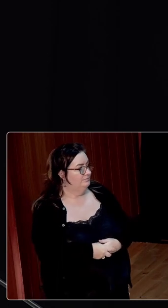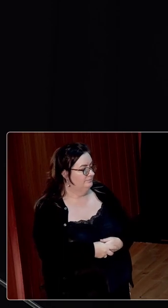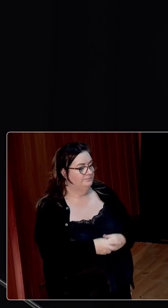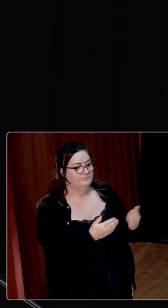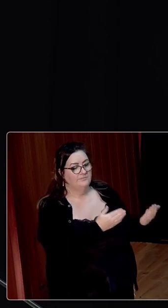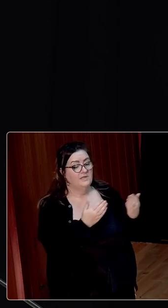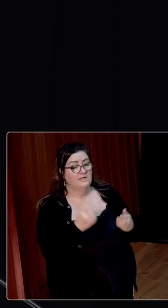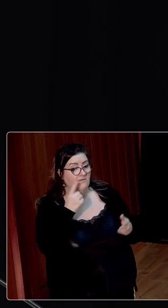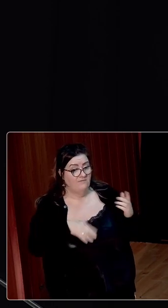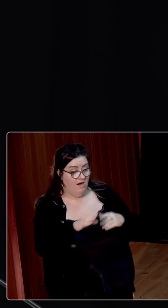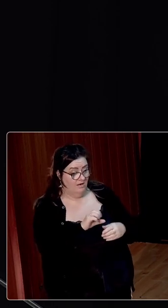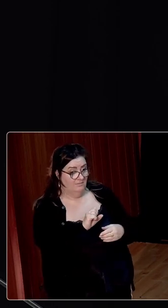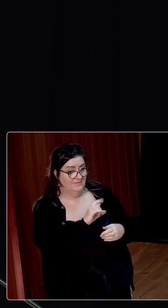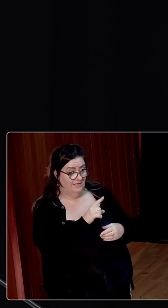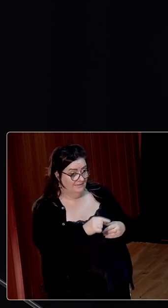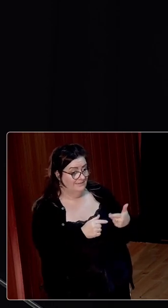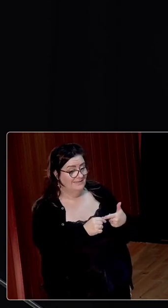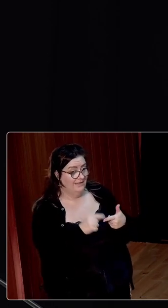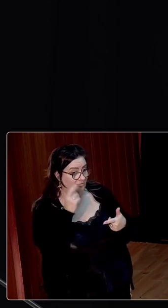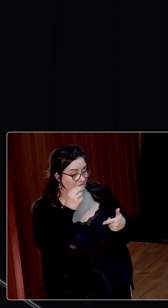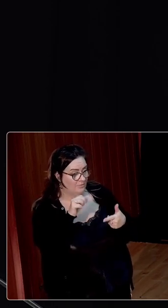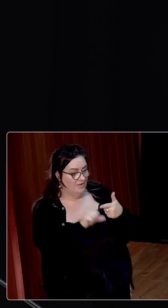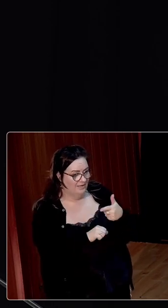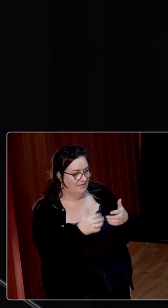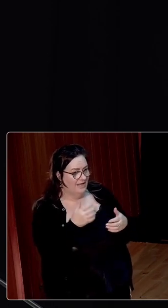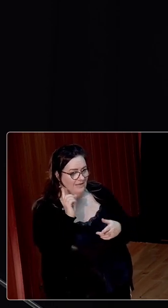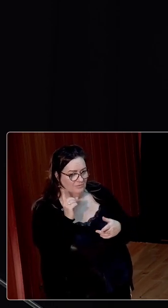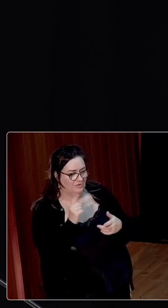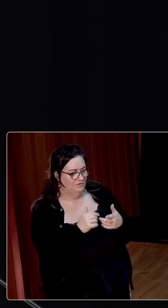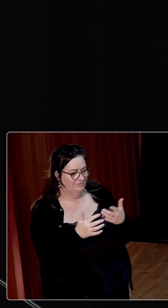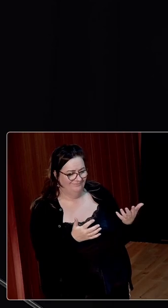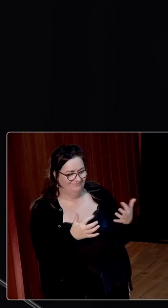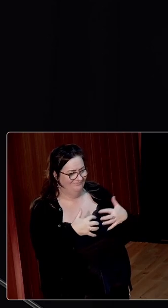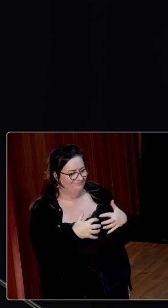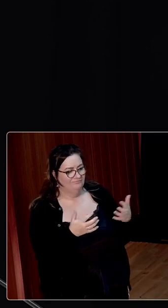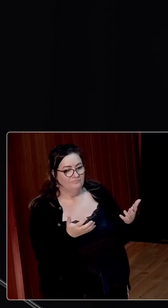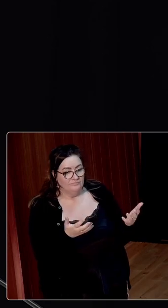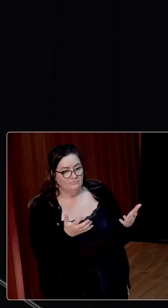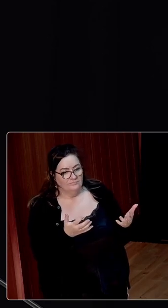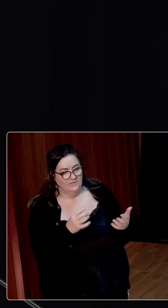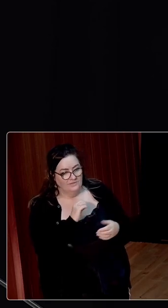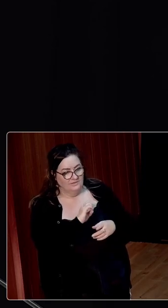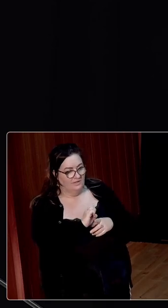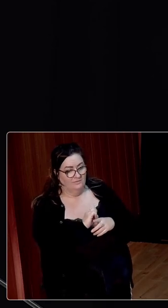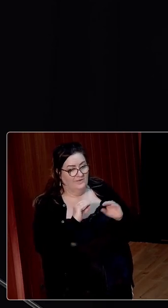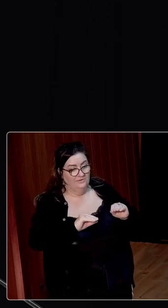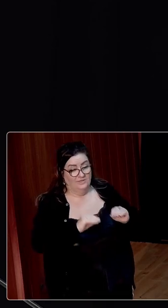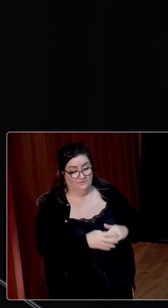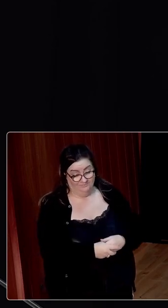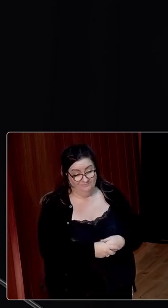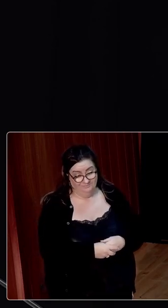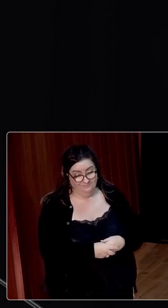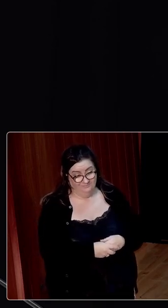Alongside farm size, the second reason for the failure of Irish agriculture was the want of adequate education.